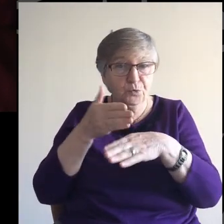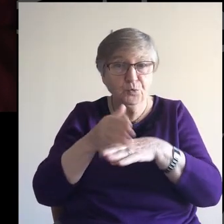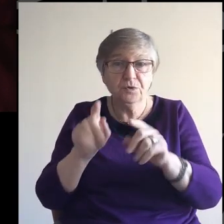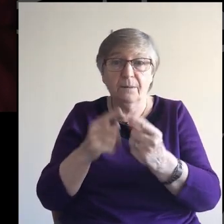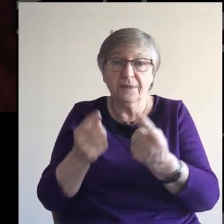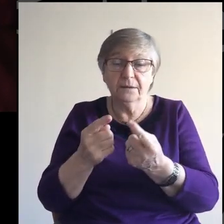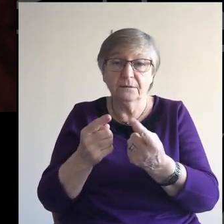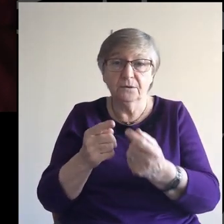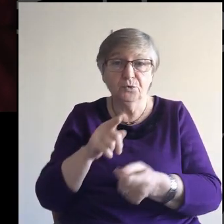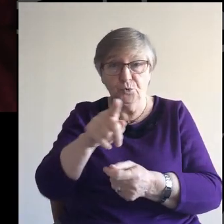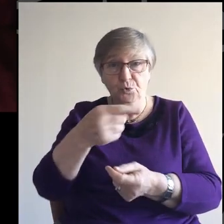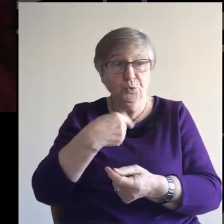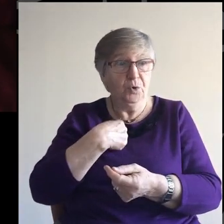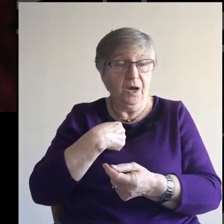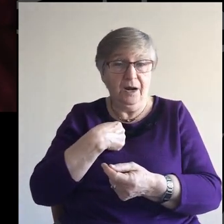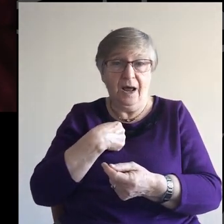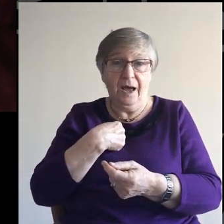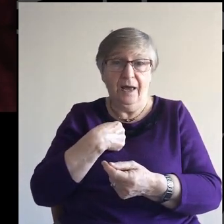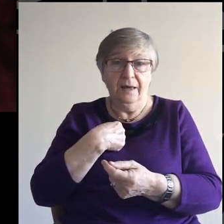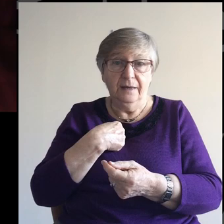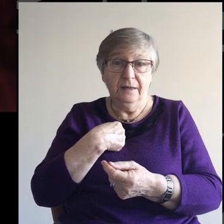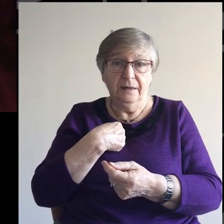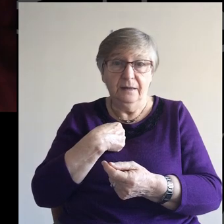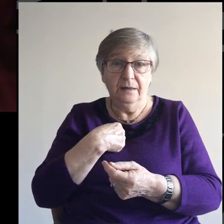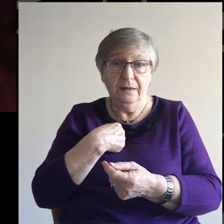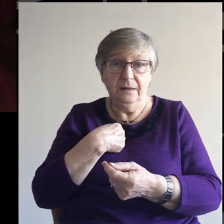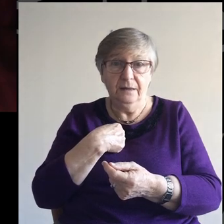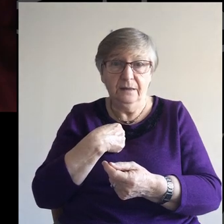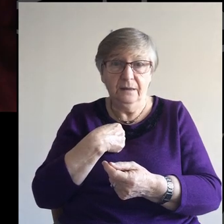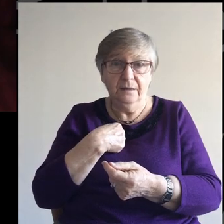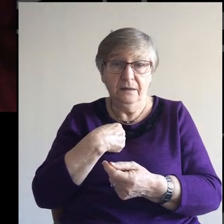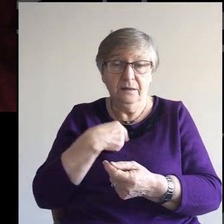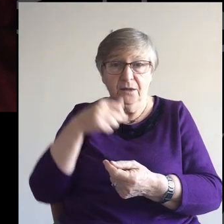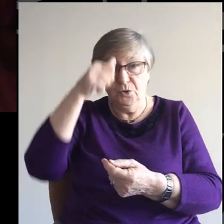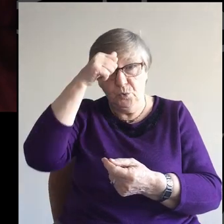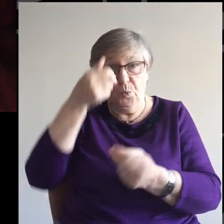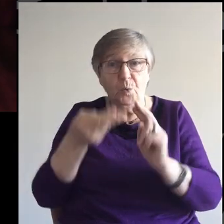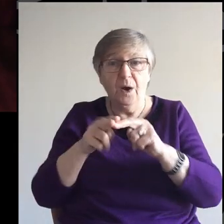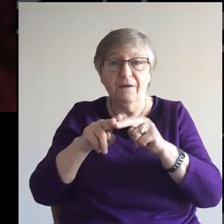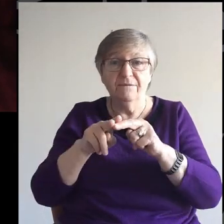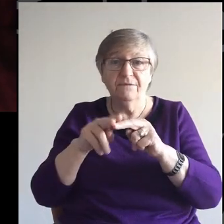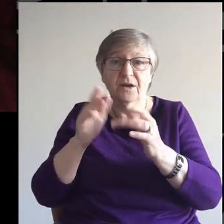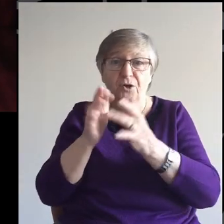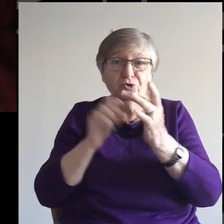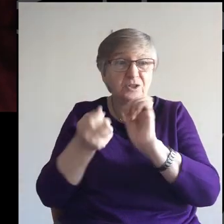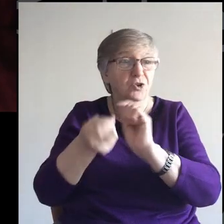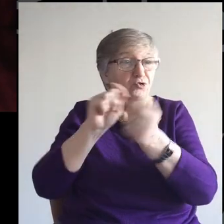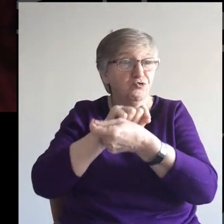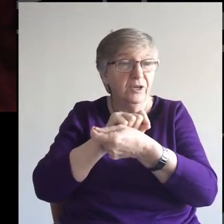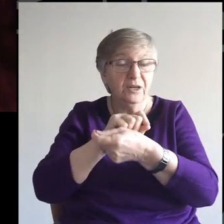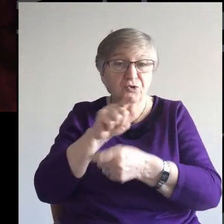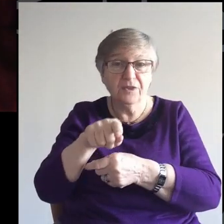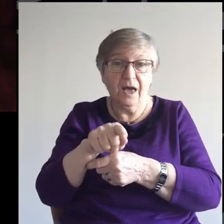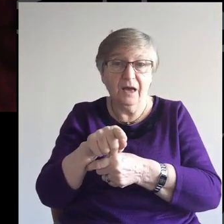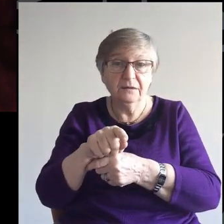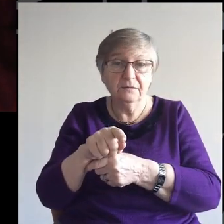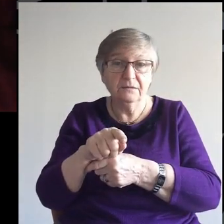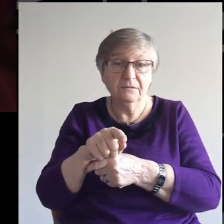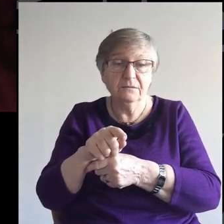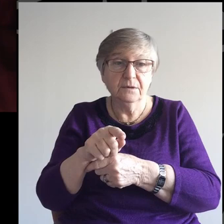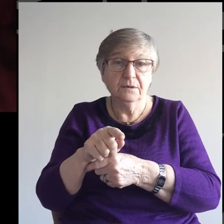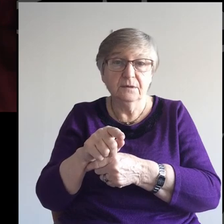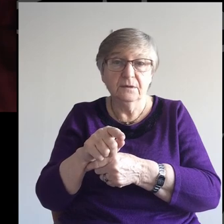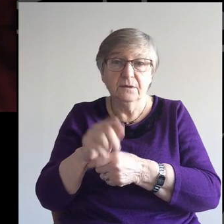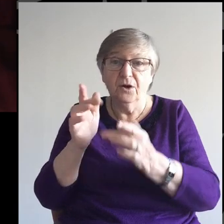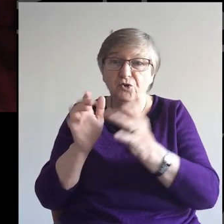And do you or I have any indication that Jesus changed that? Have we any indication